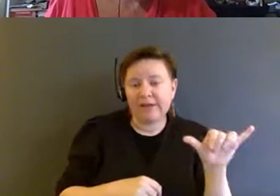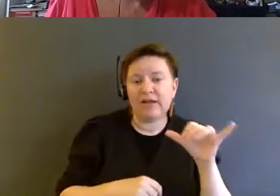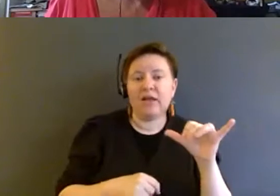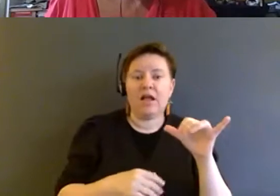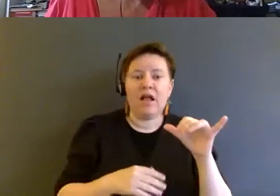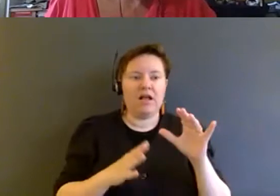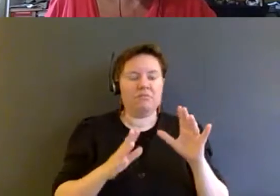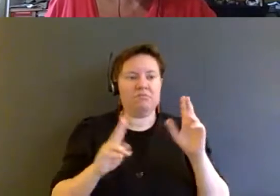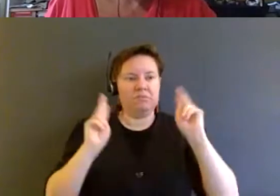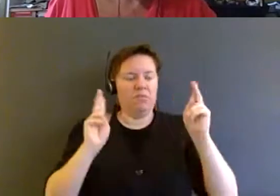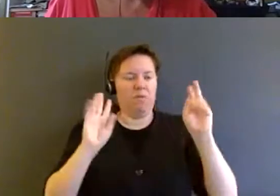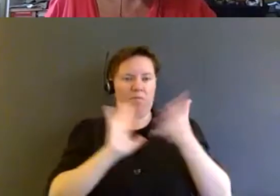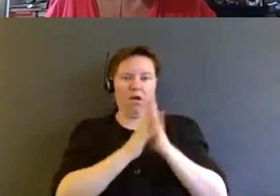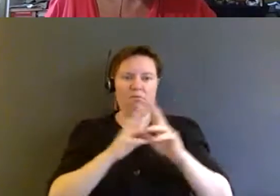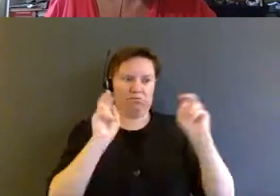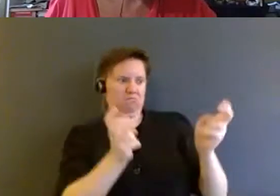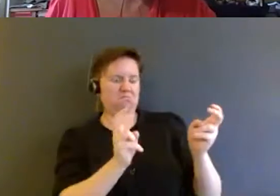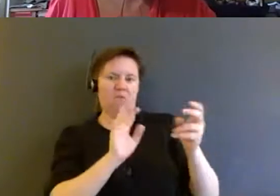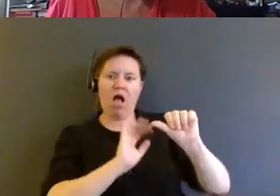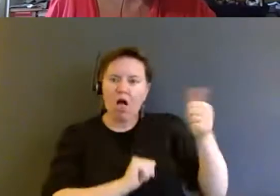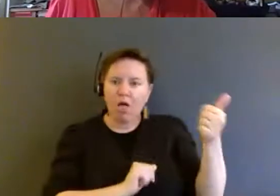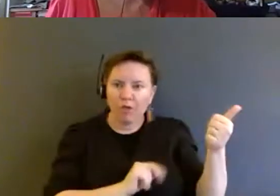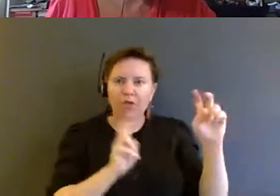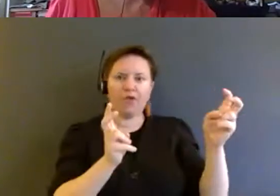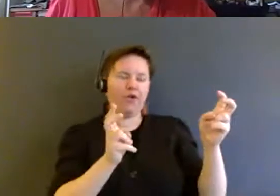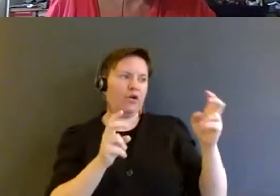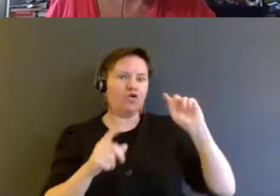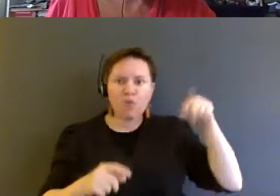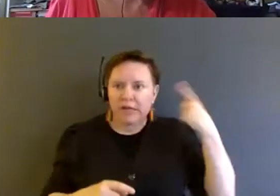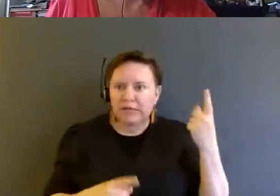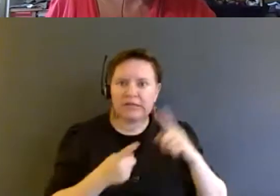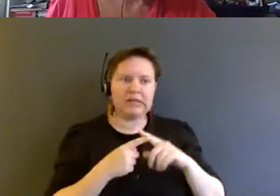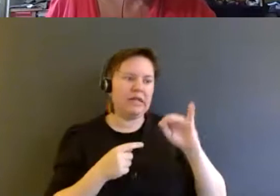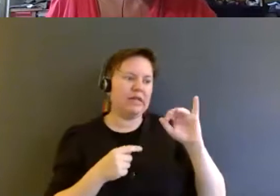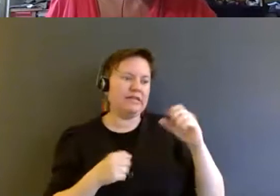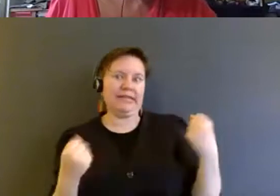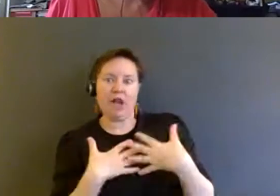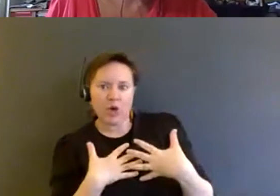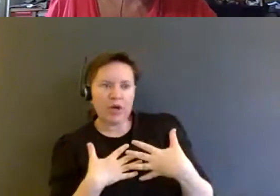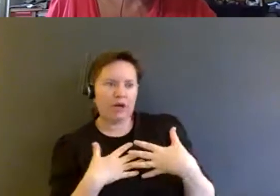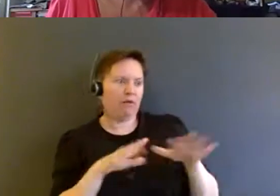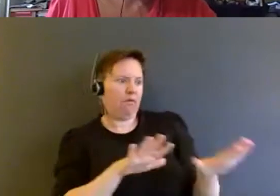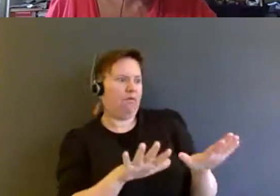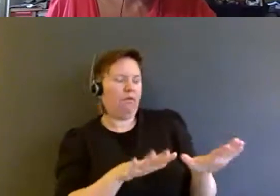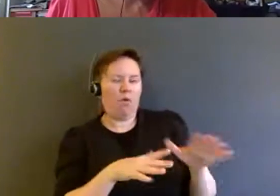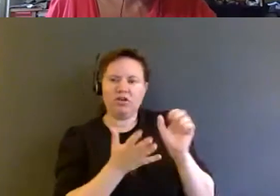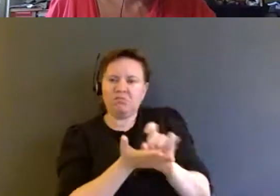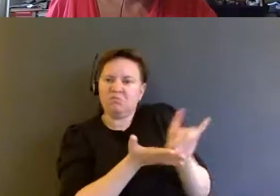other or as deranged, crazy, illogical, scary, and to be disposed of.